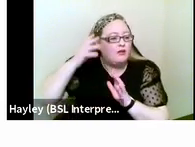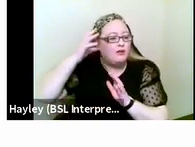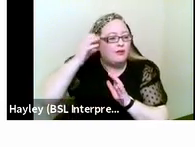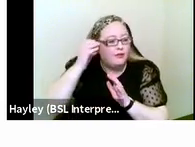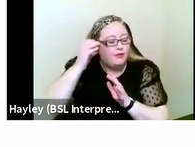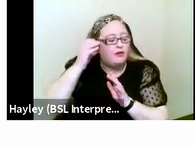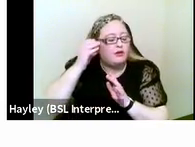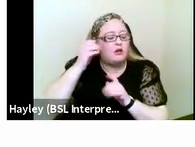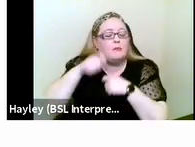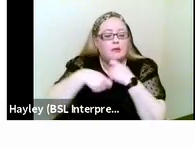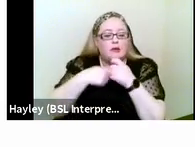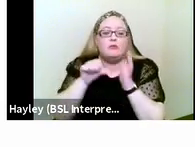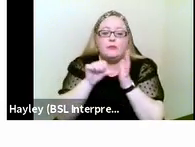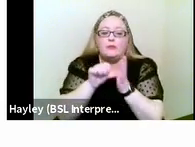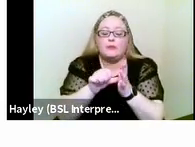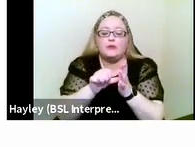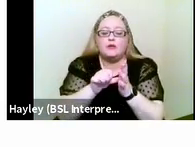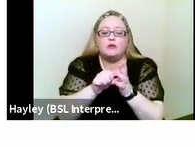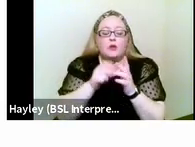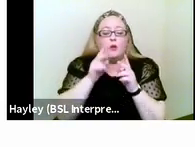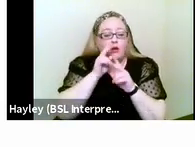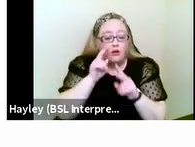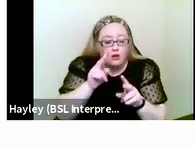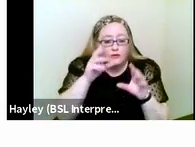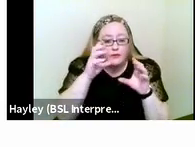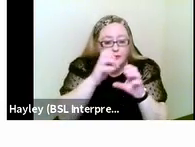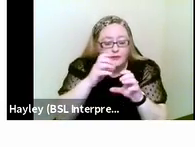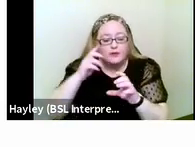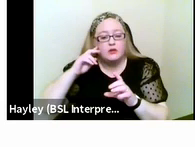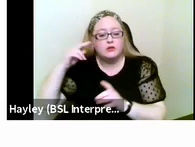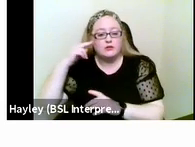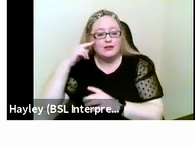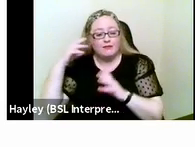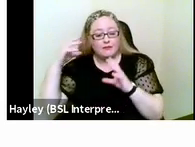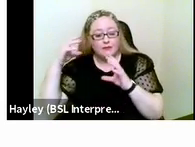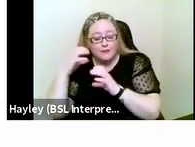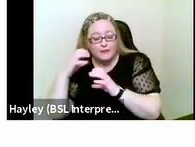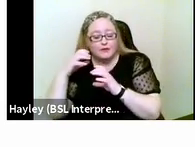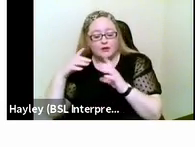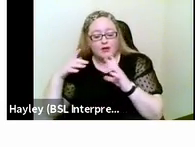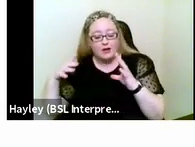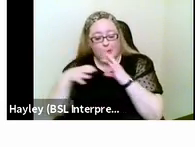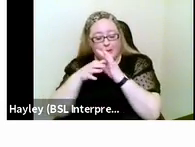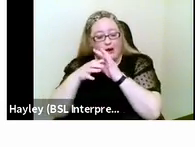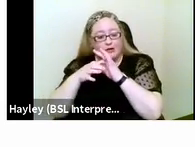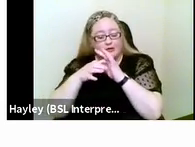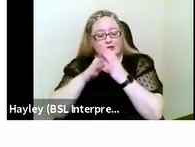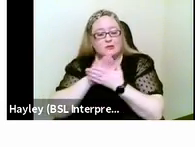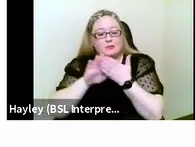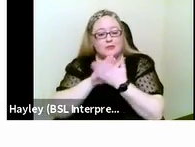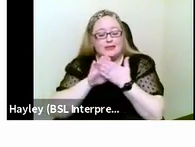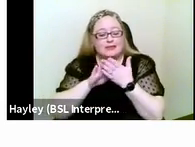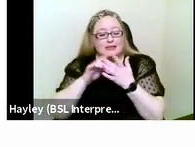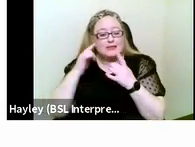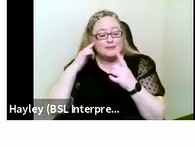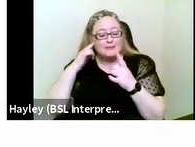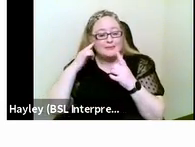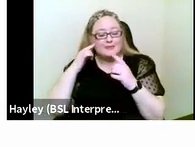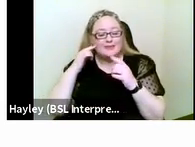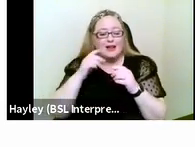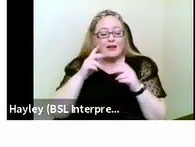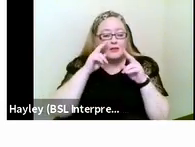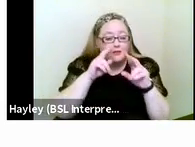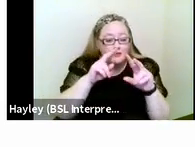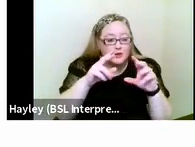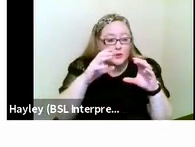combination of the two the combination of the two impairments means that one cannot compensate for the